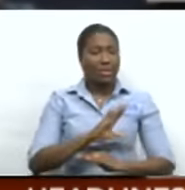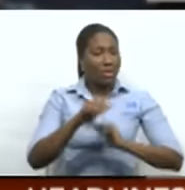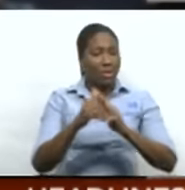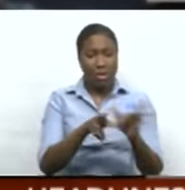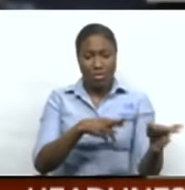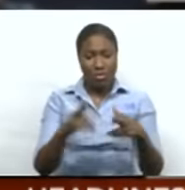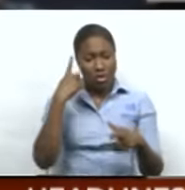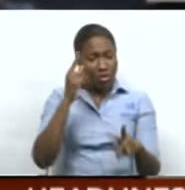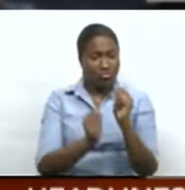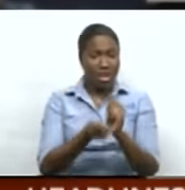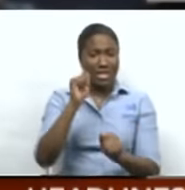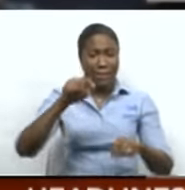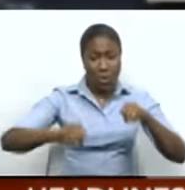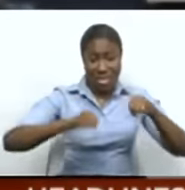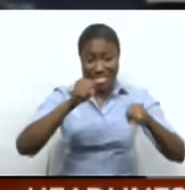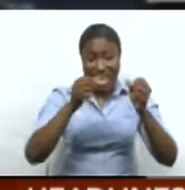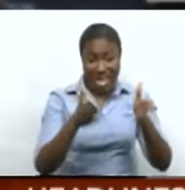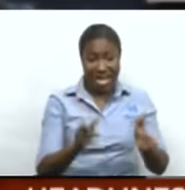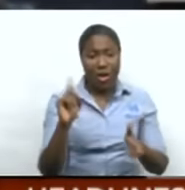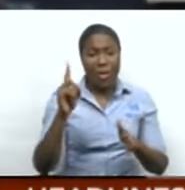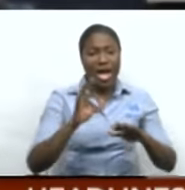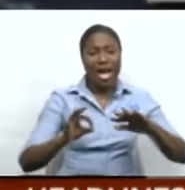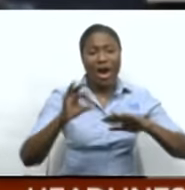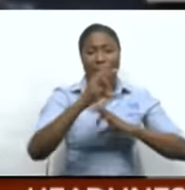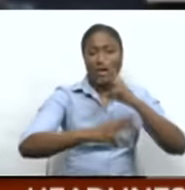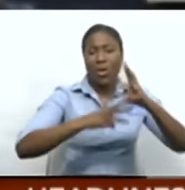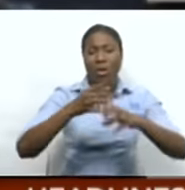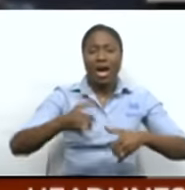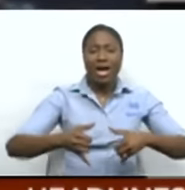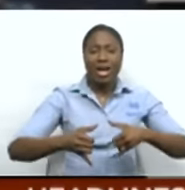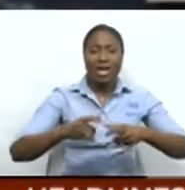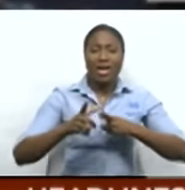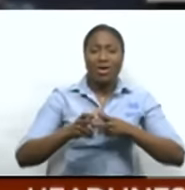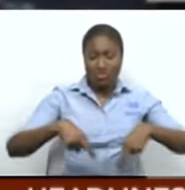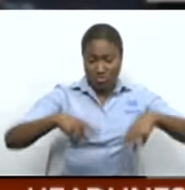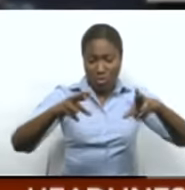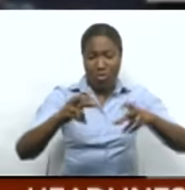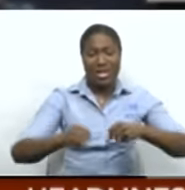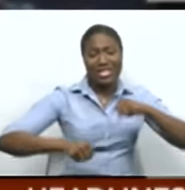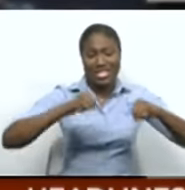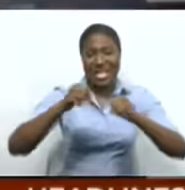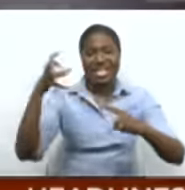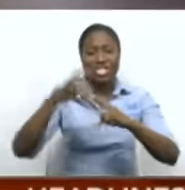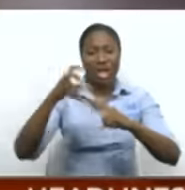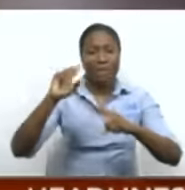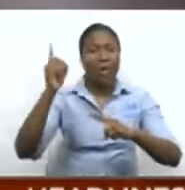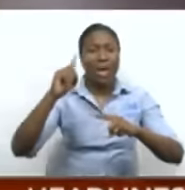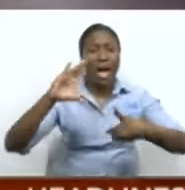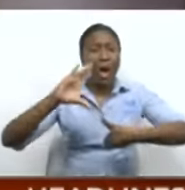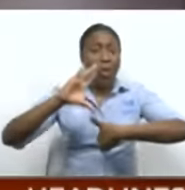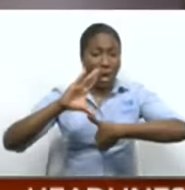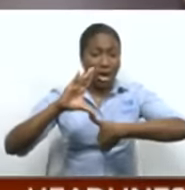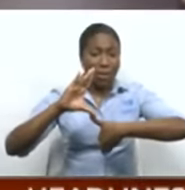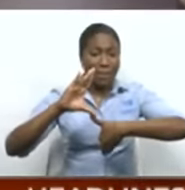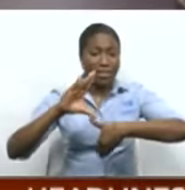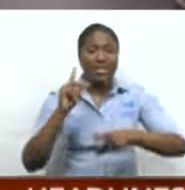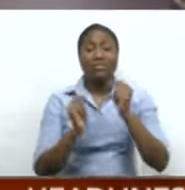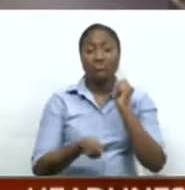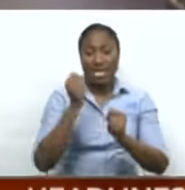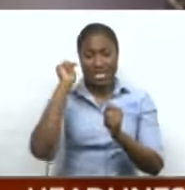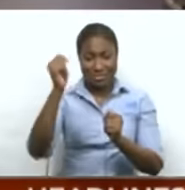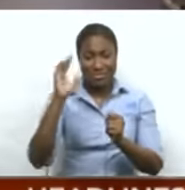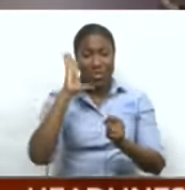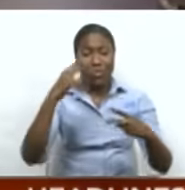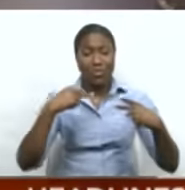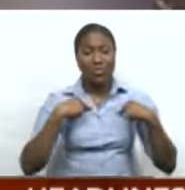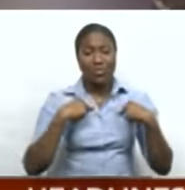with the Trinidad and Tobago cyclists at the Caribbean World Cycling Road Cycling Championships in Guadeloupe. Trinidad and Tobago will be represented